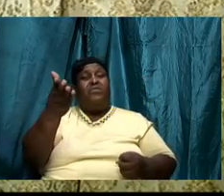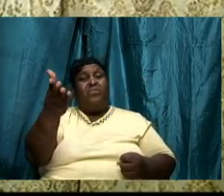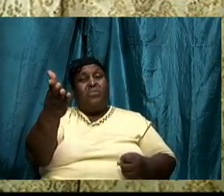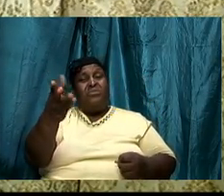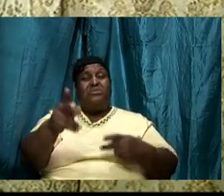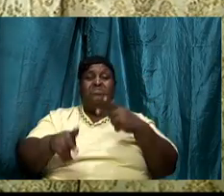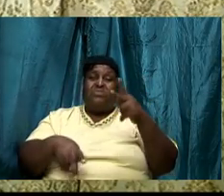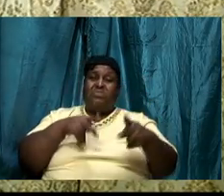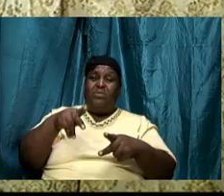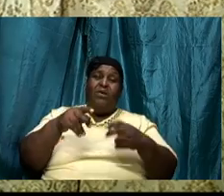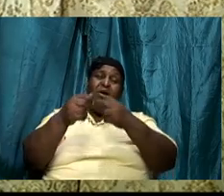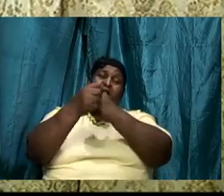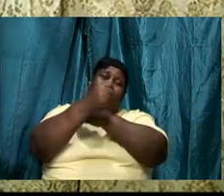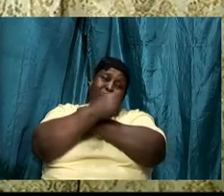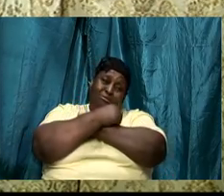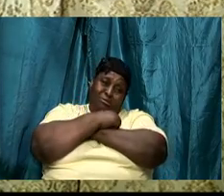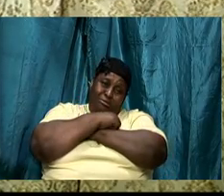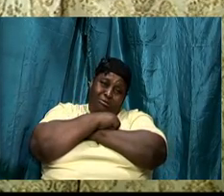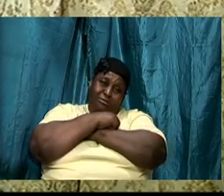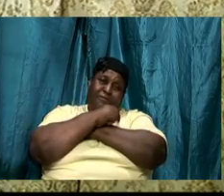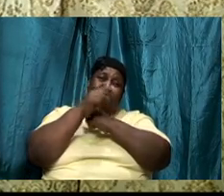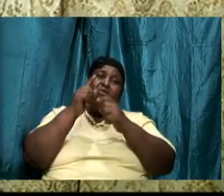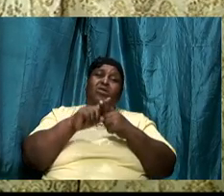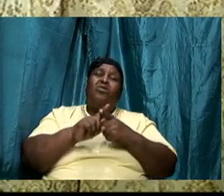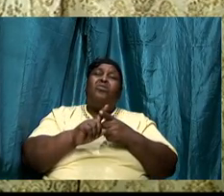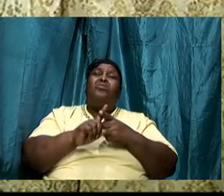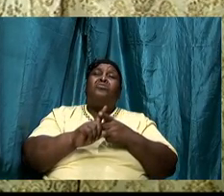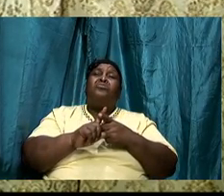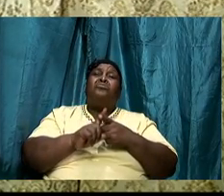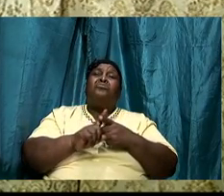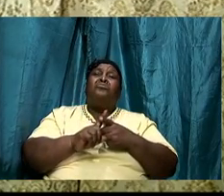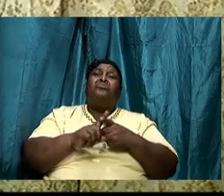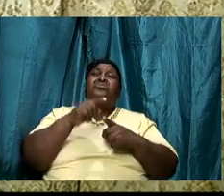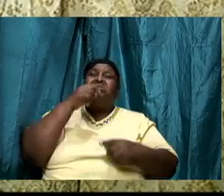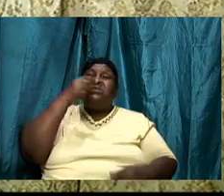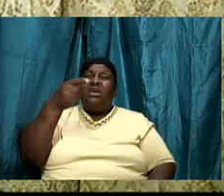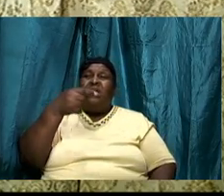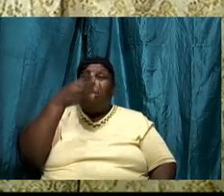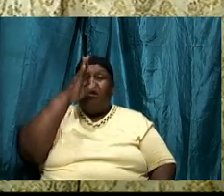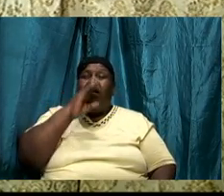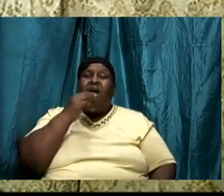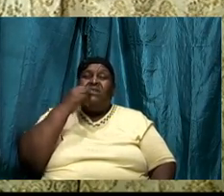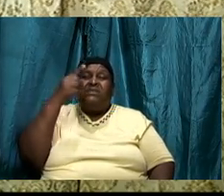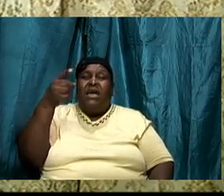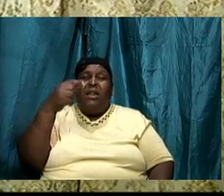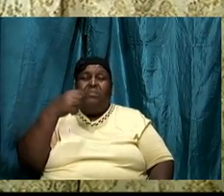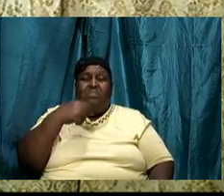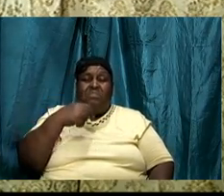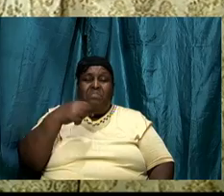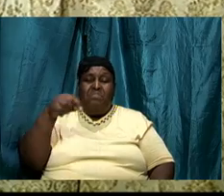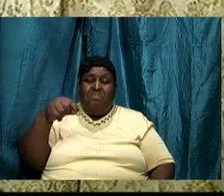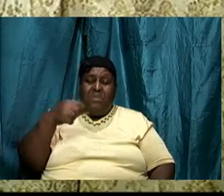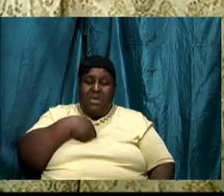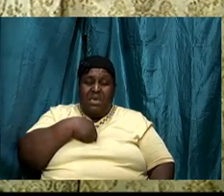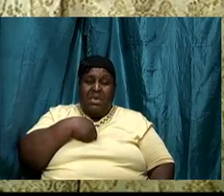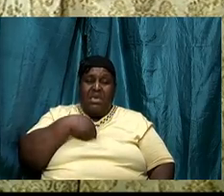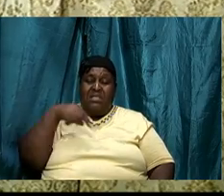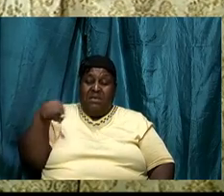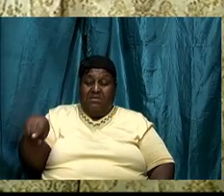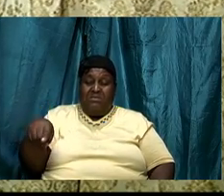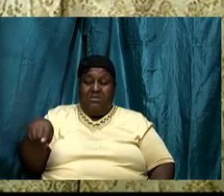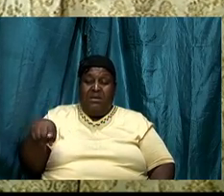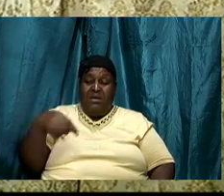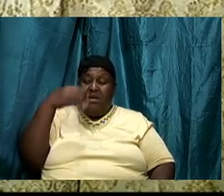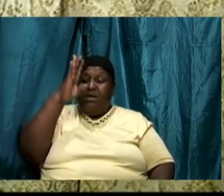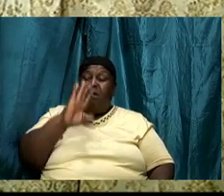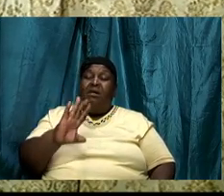who love to go around to say God spoke to me and told me this and God spoke to me and